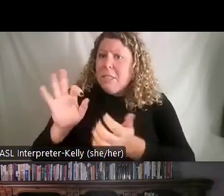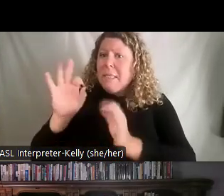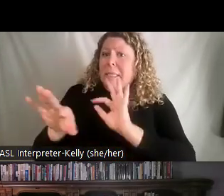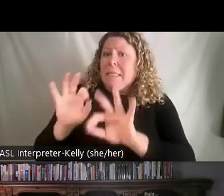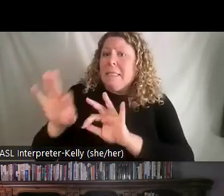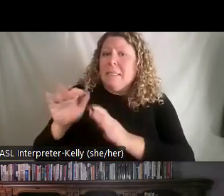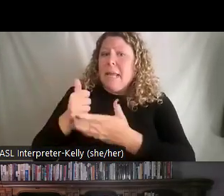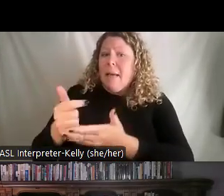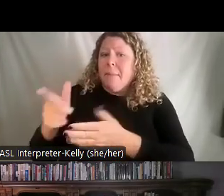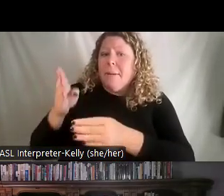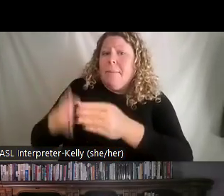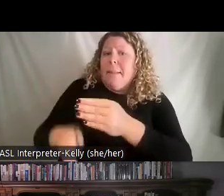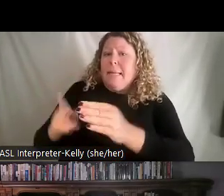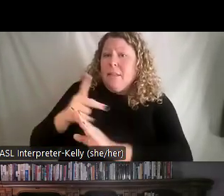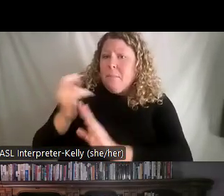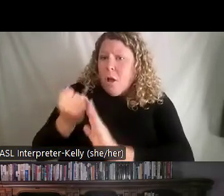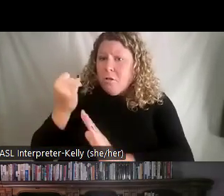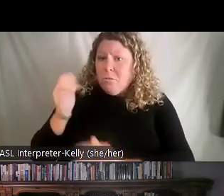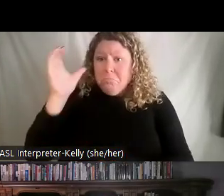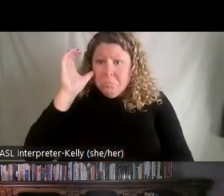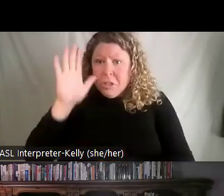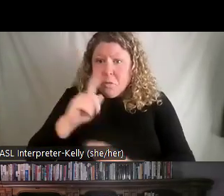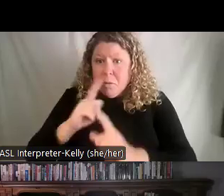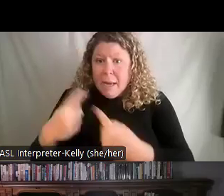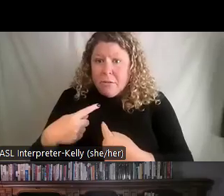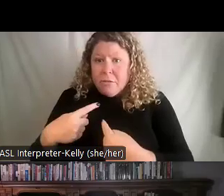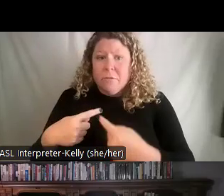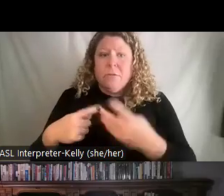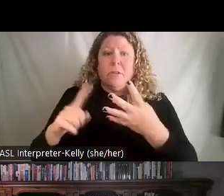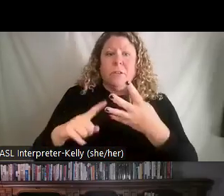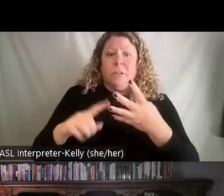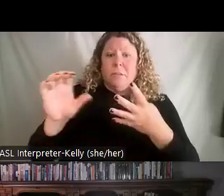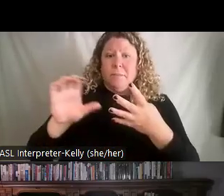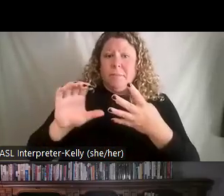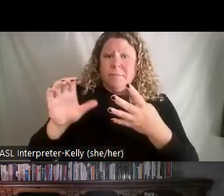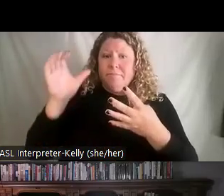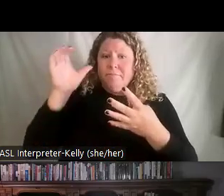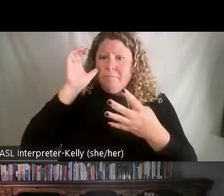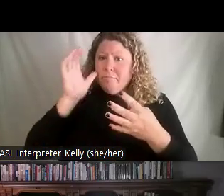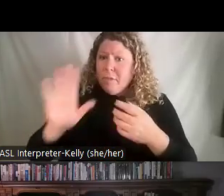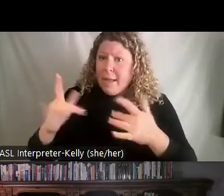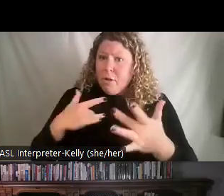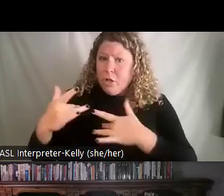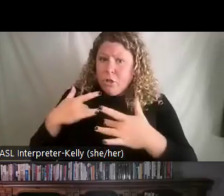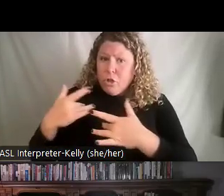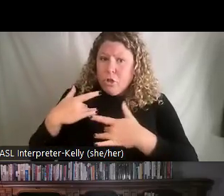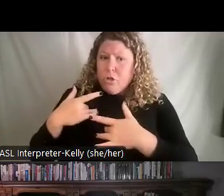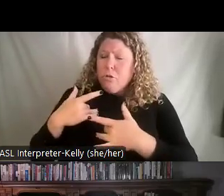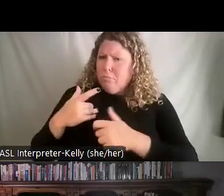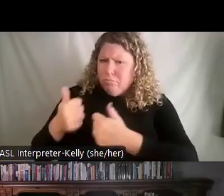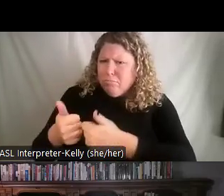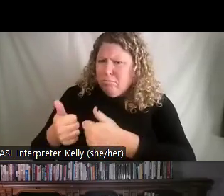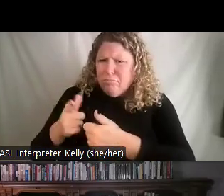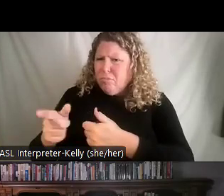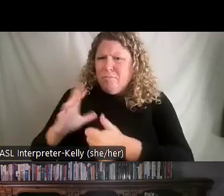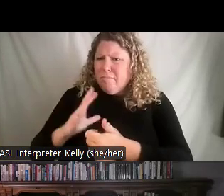them complete the project and then listen to their reactions? Do you C, listen to your direct report's concerns, reassure them that they have